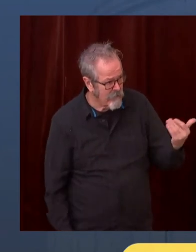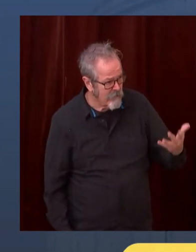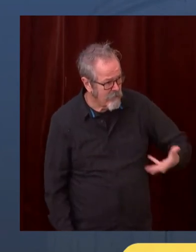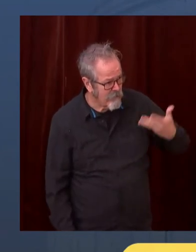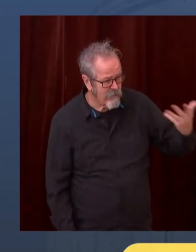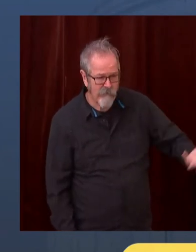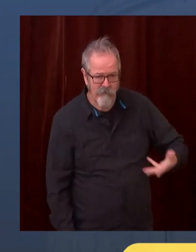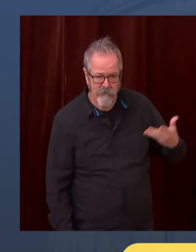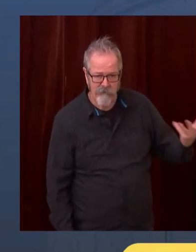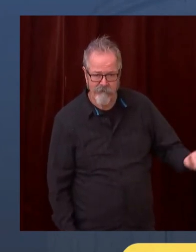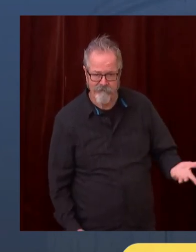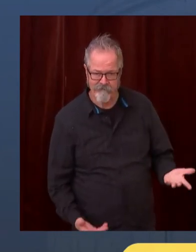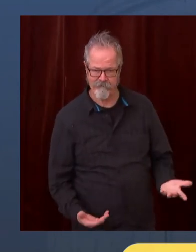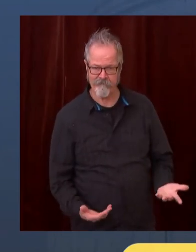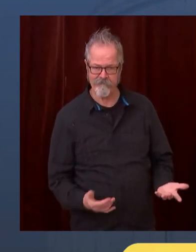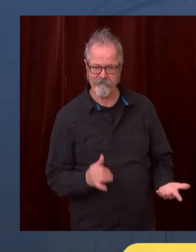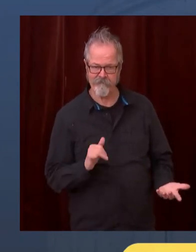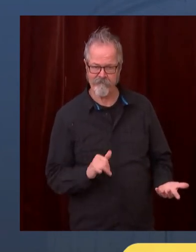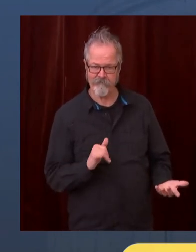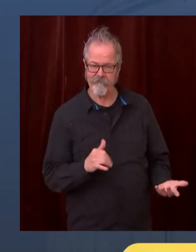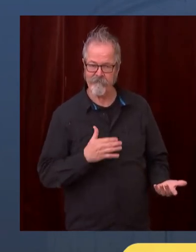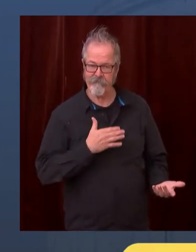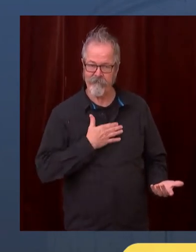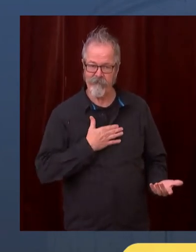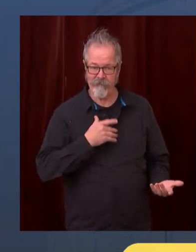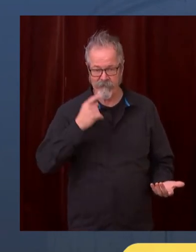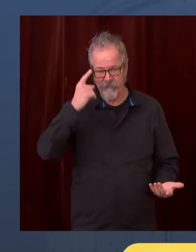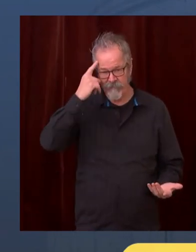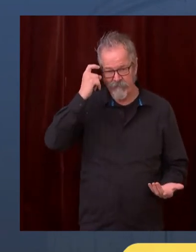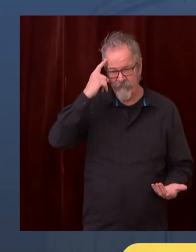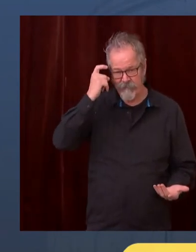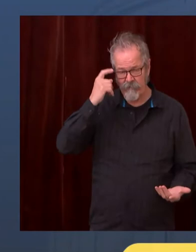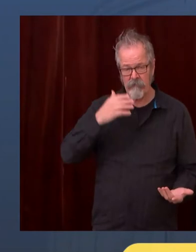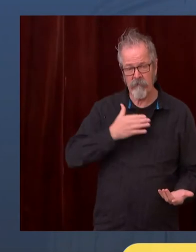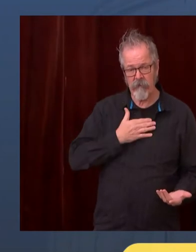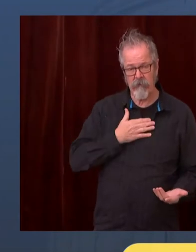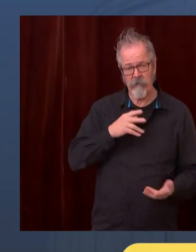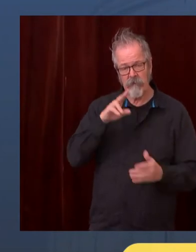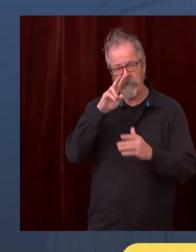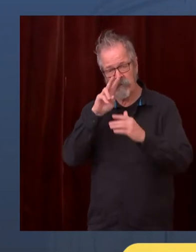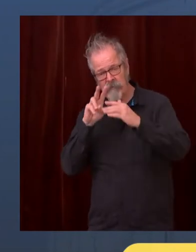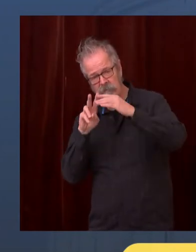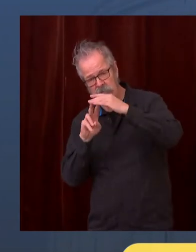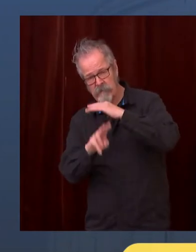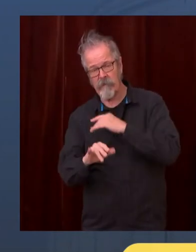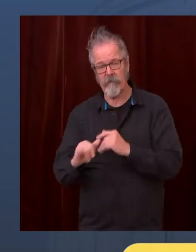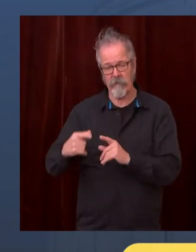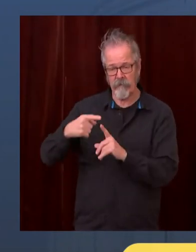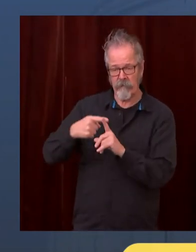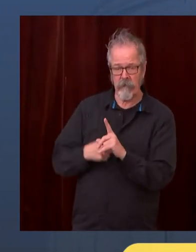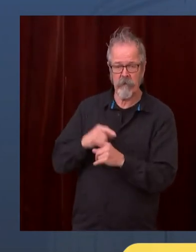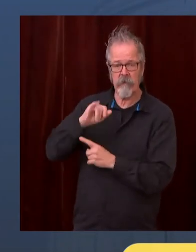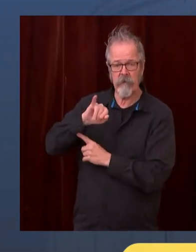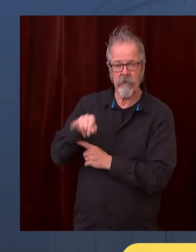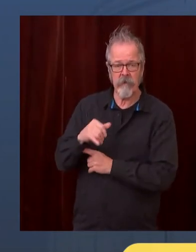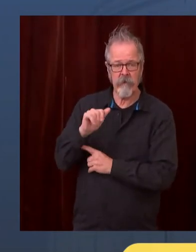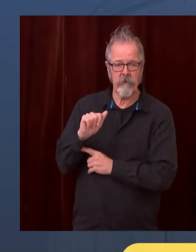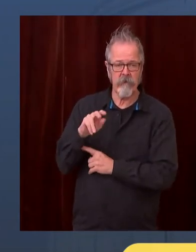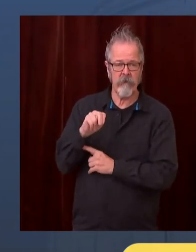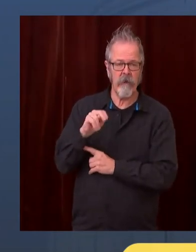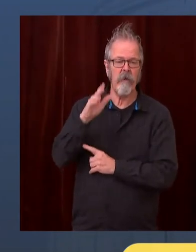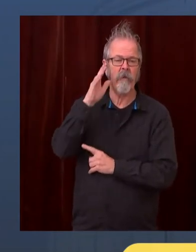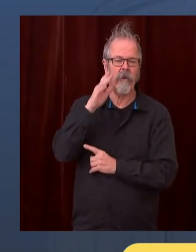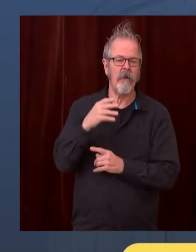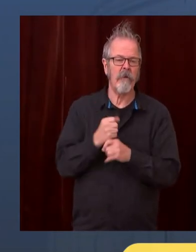we will have a much better assessment whether federal government is going to act or not. And then in January, make the appropriate decisions in a very rapid pace